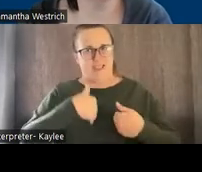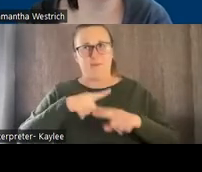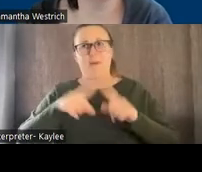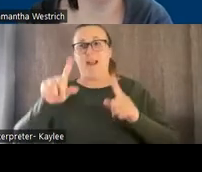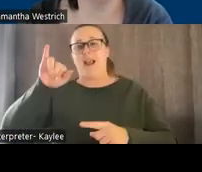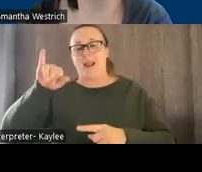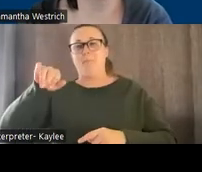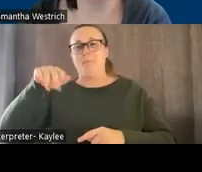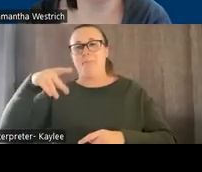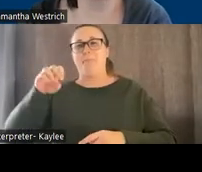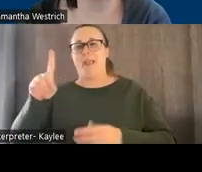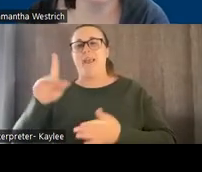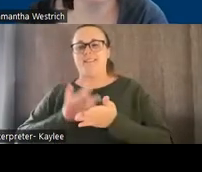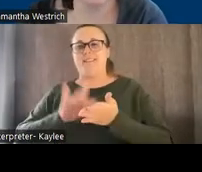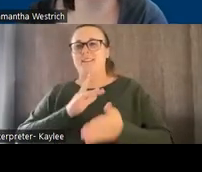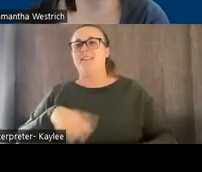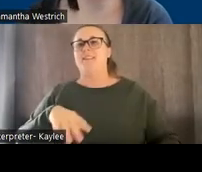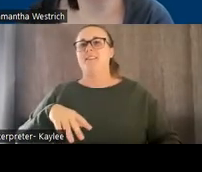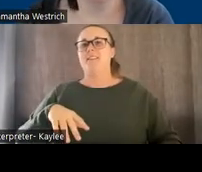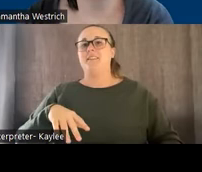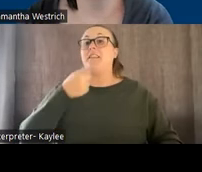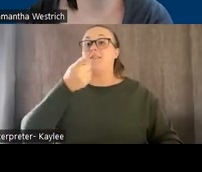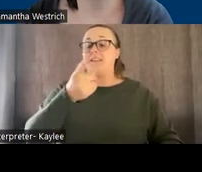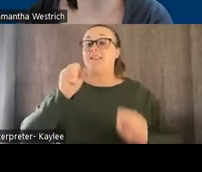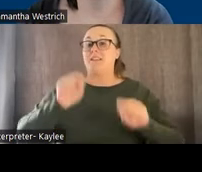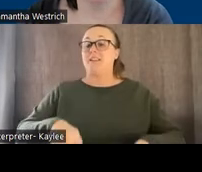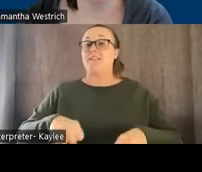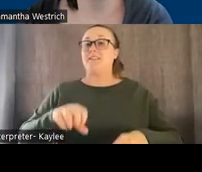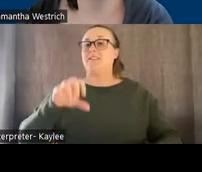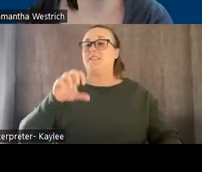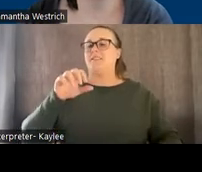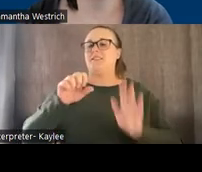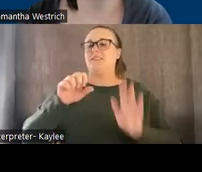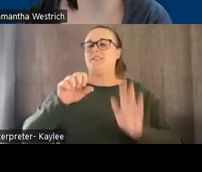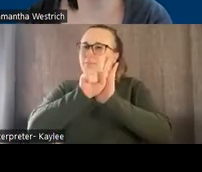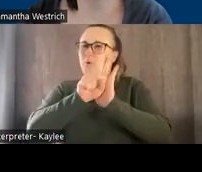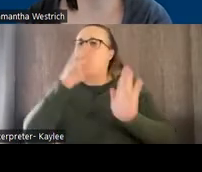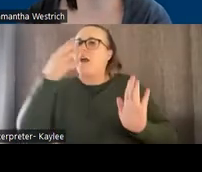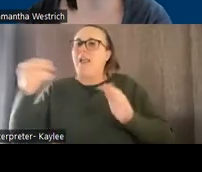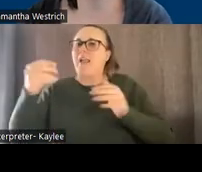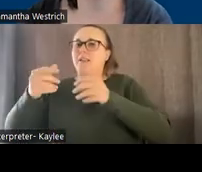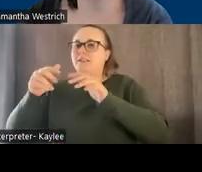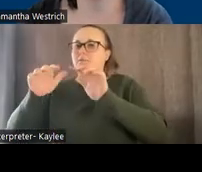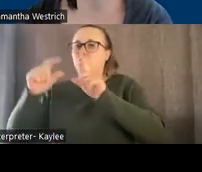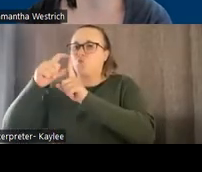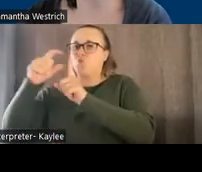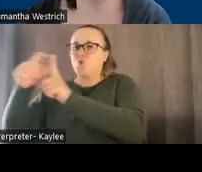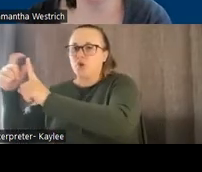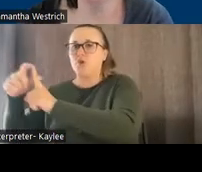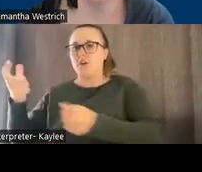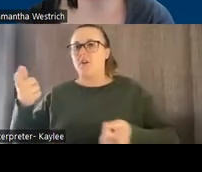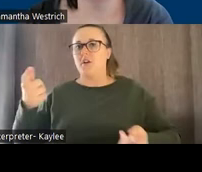to go is a symbol and text based. But they do have proloquo for text, which is for